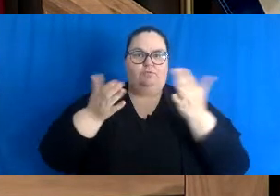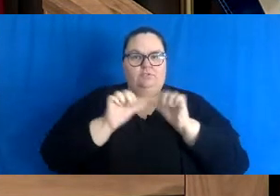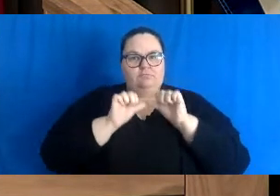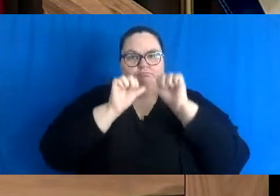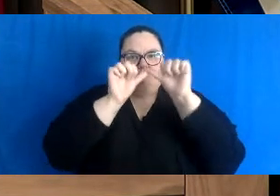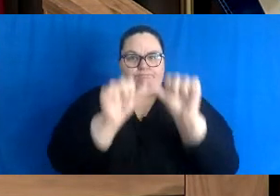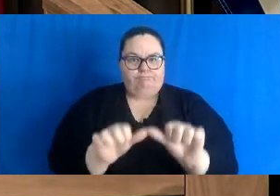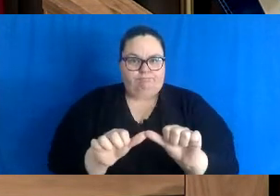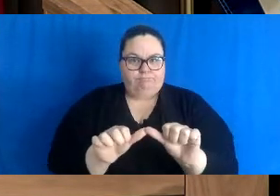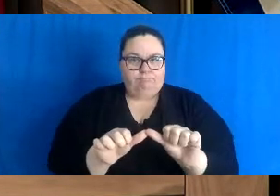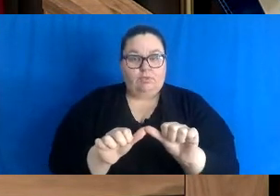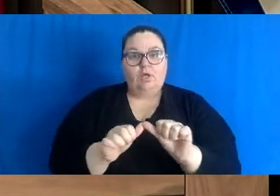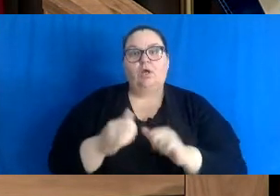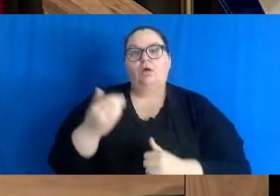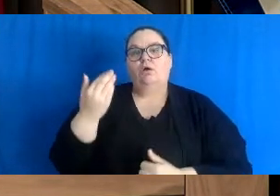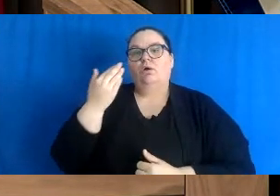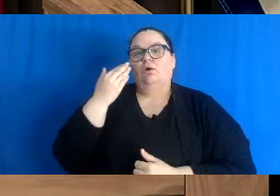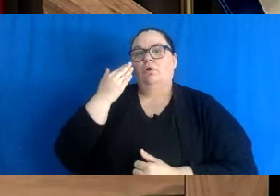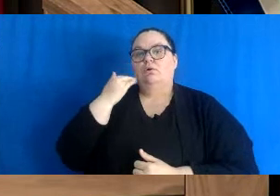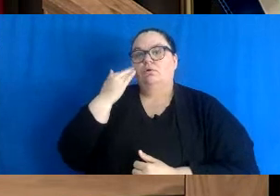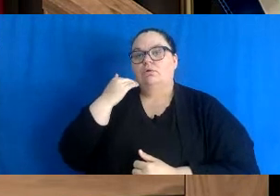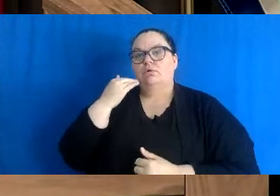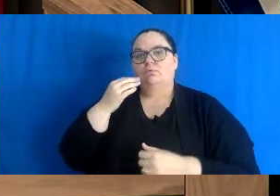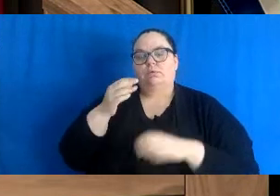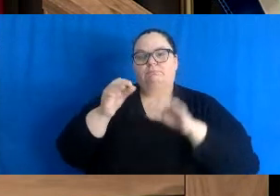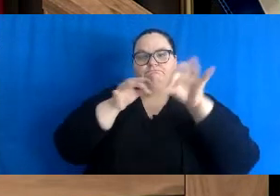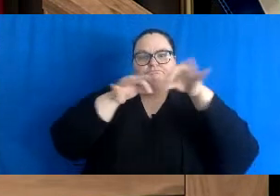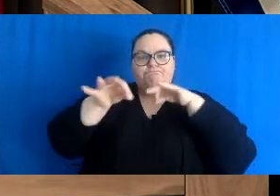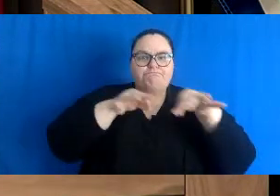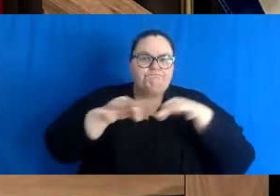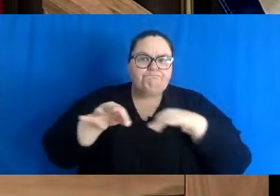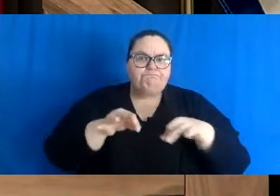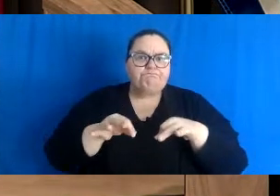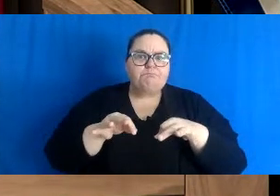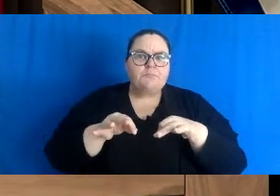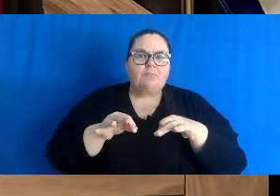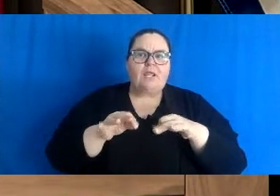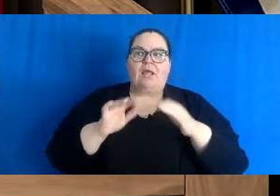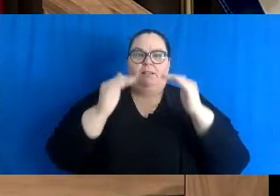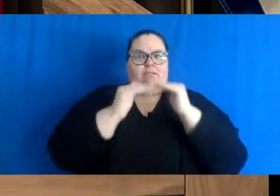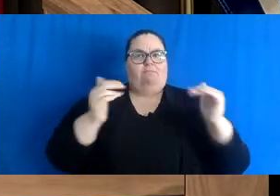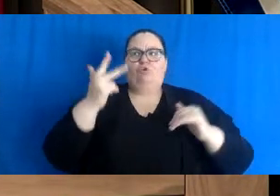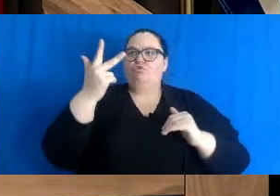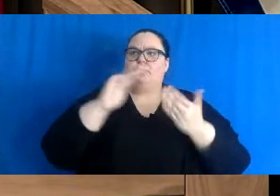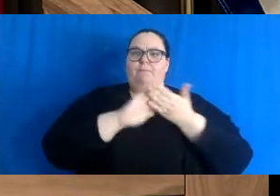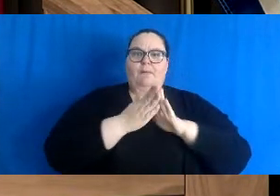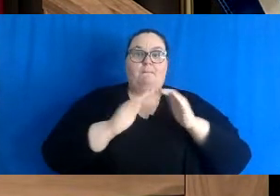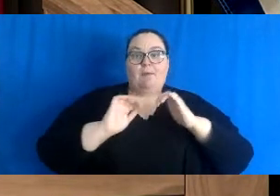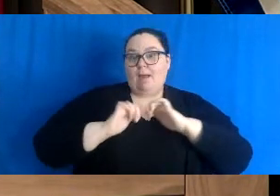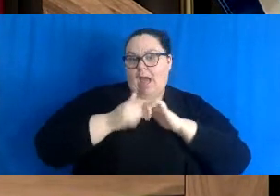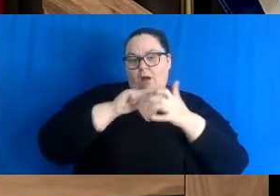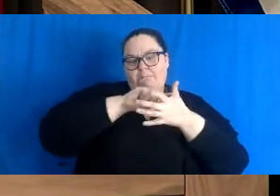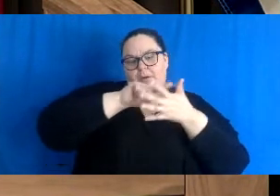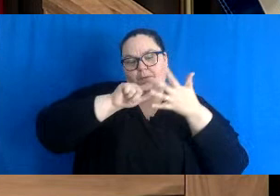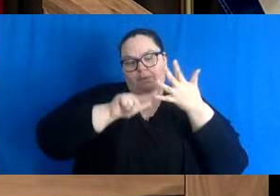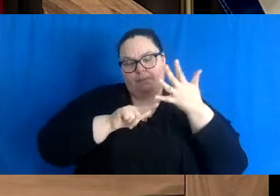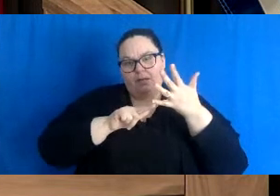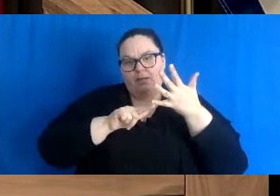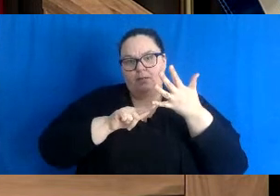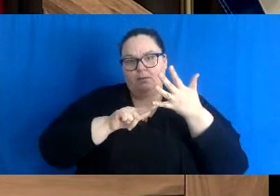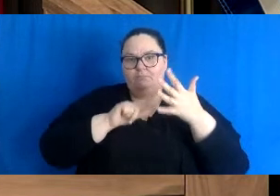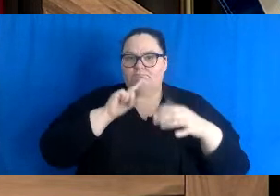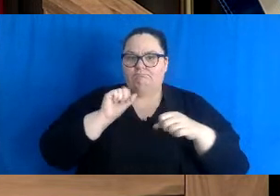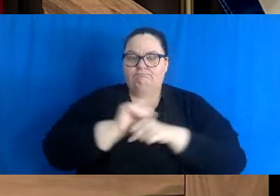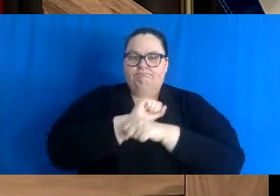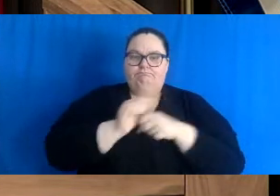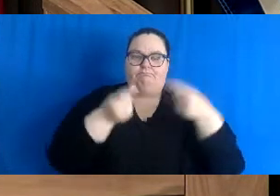We previously identified the conditions that would necessitate moving to Level 3, and all of those conditions have